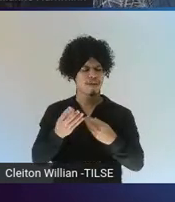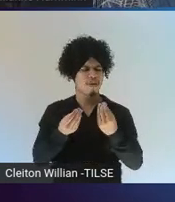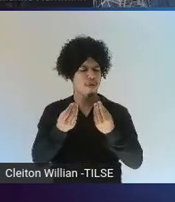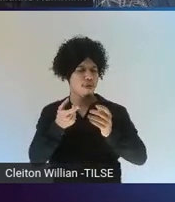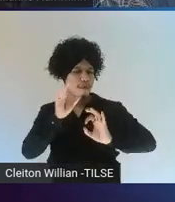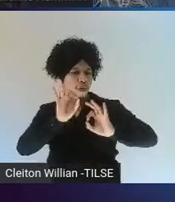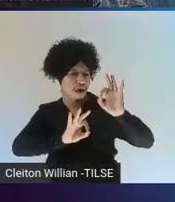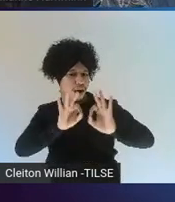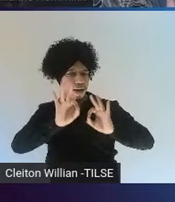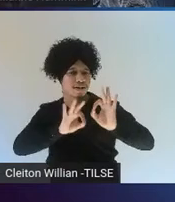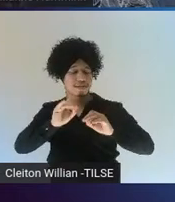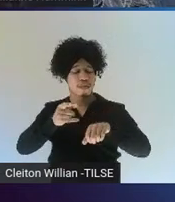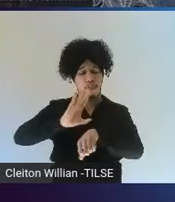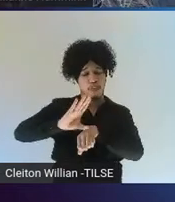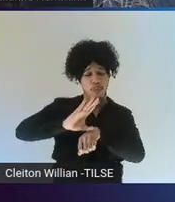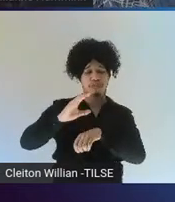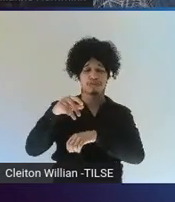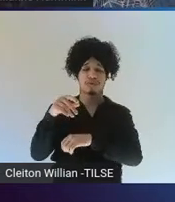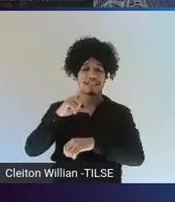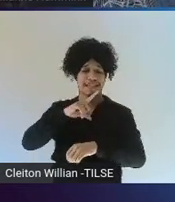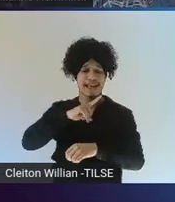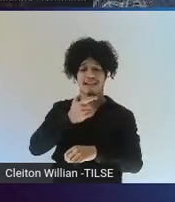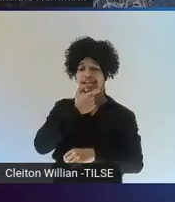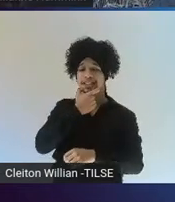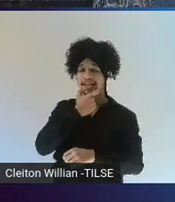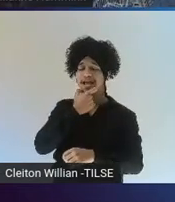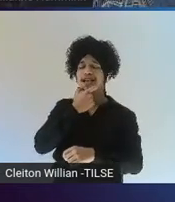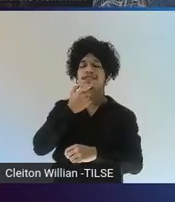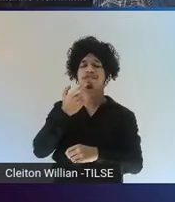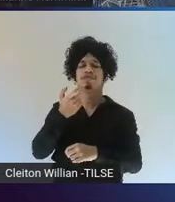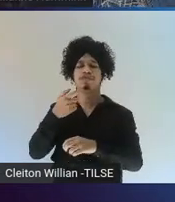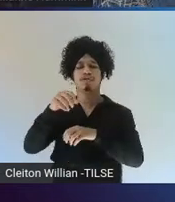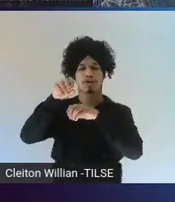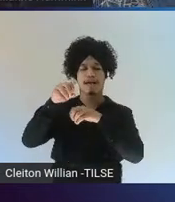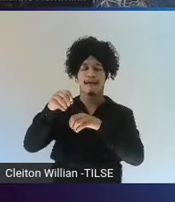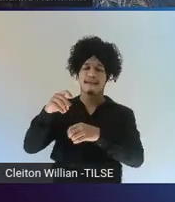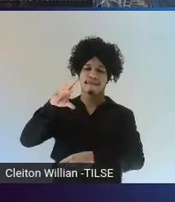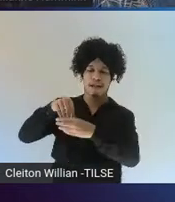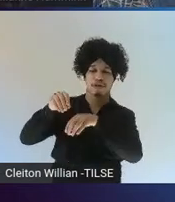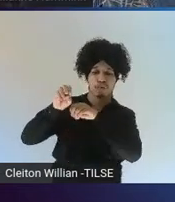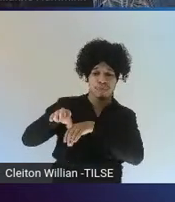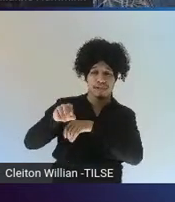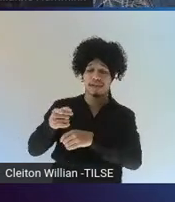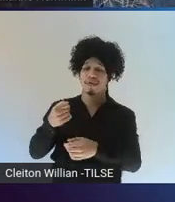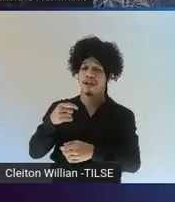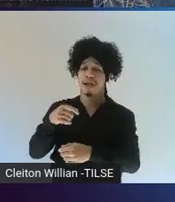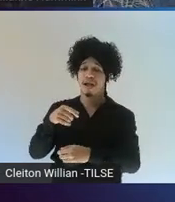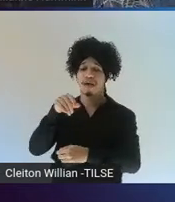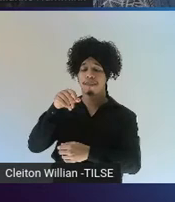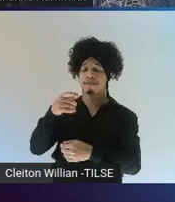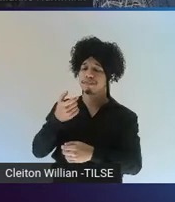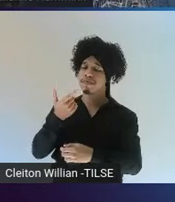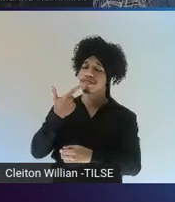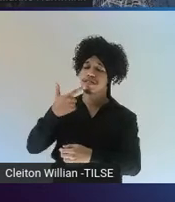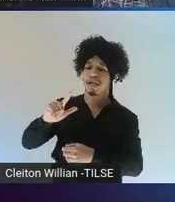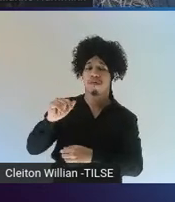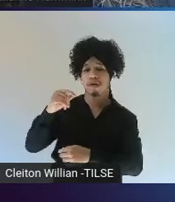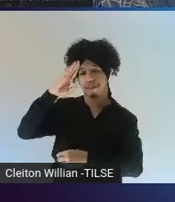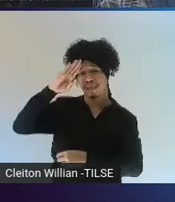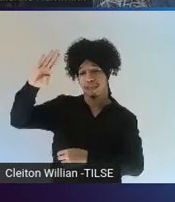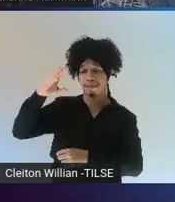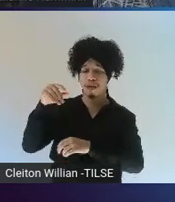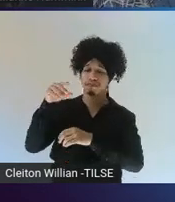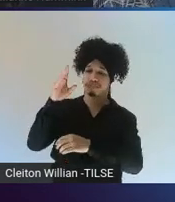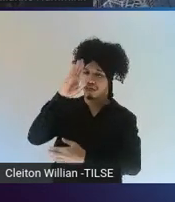Makaro and his colleagues have kind of set a research agenda for that, too. So, what are the competencies